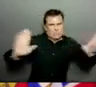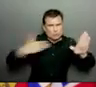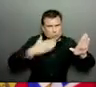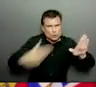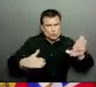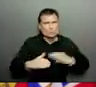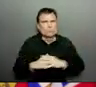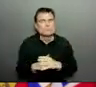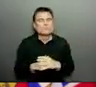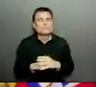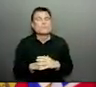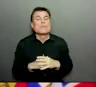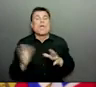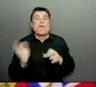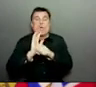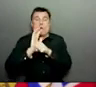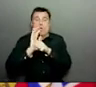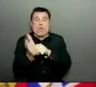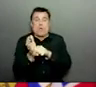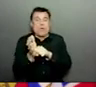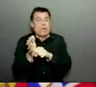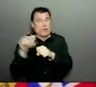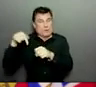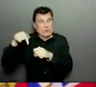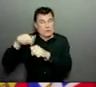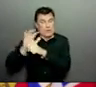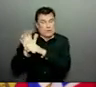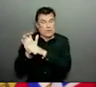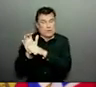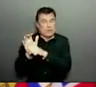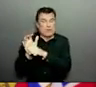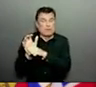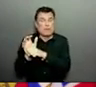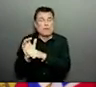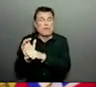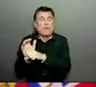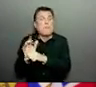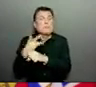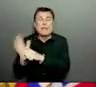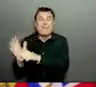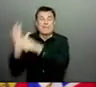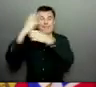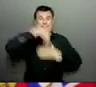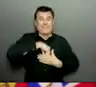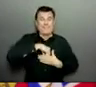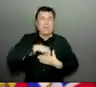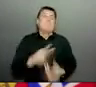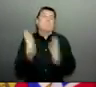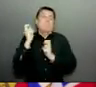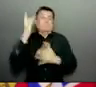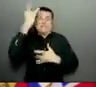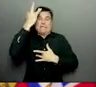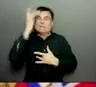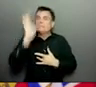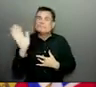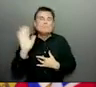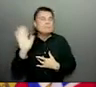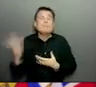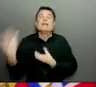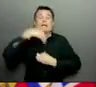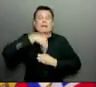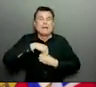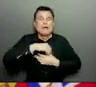ago. That is why the actions we take today make such a difference to all of our well-being. Tomorrow